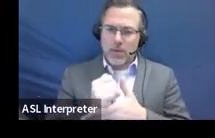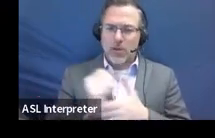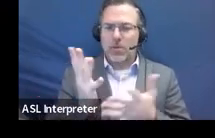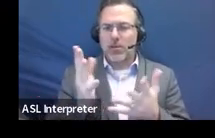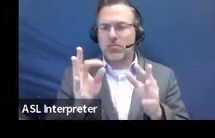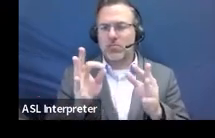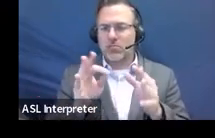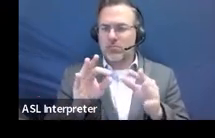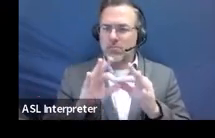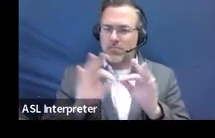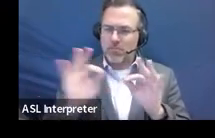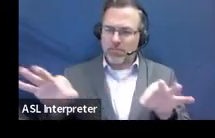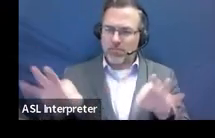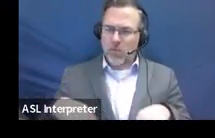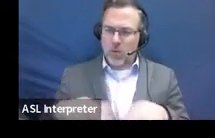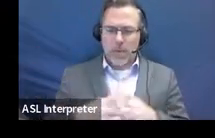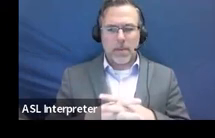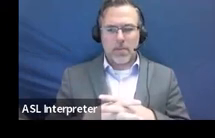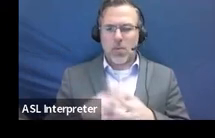to be going through today.